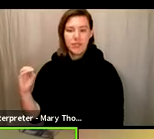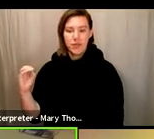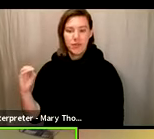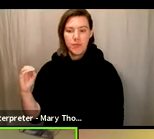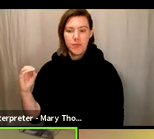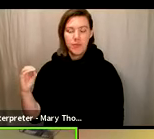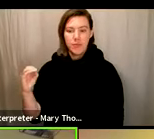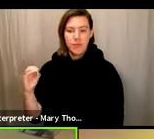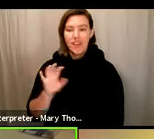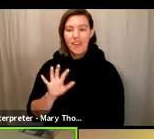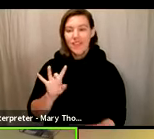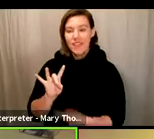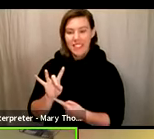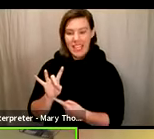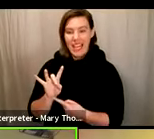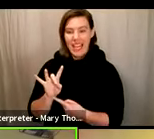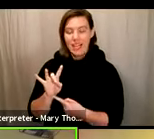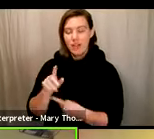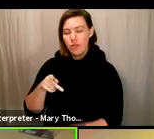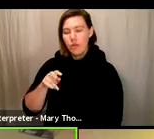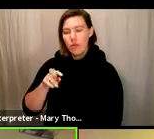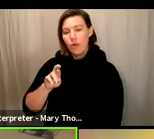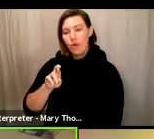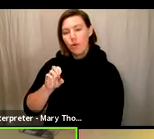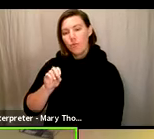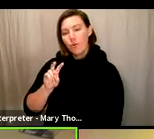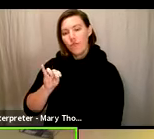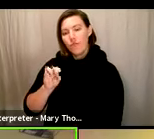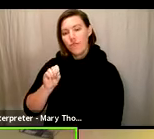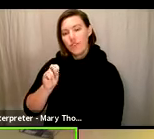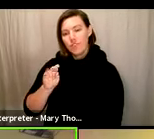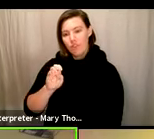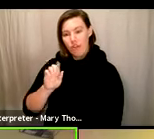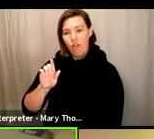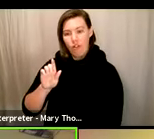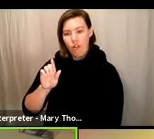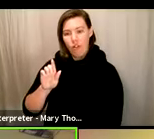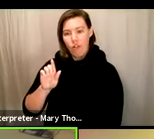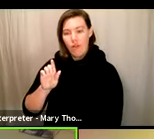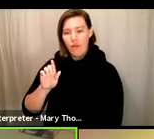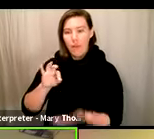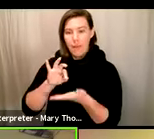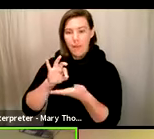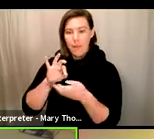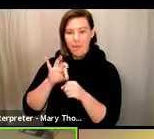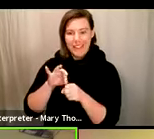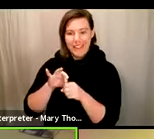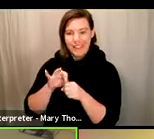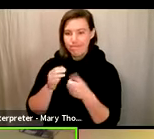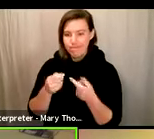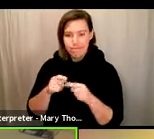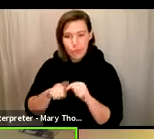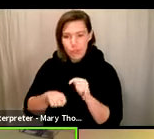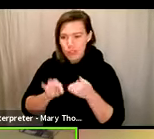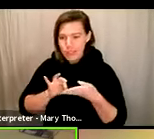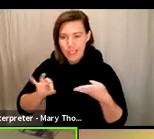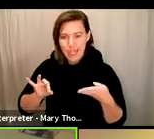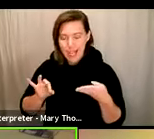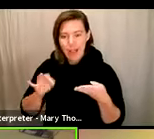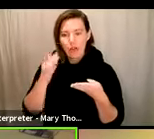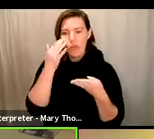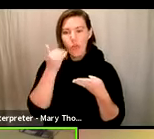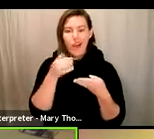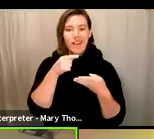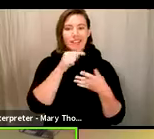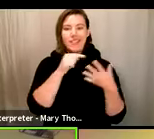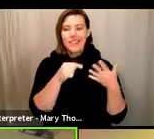58 provisional ballot challenges that we were unable to count as well, primarily due to voters not being registered at